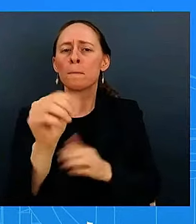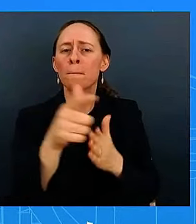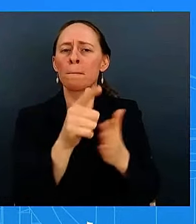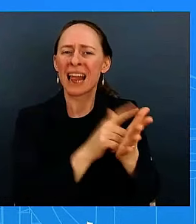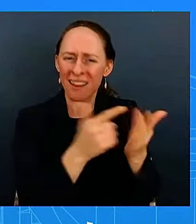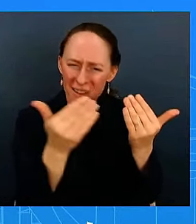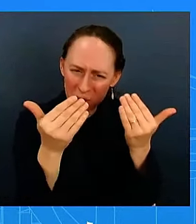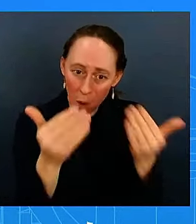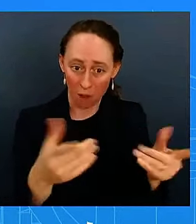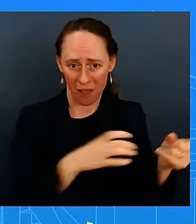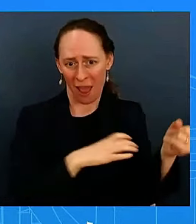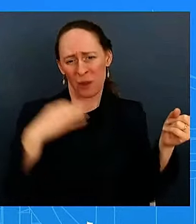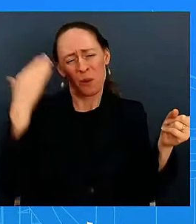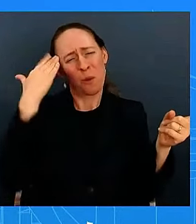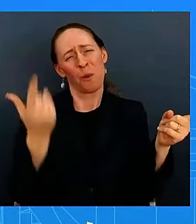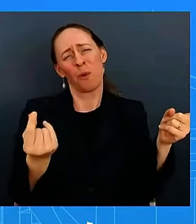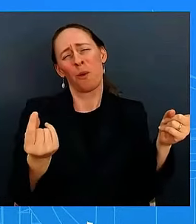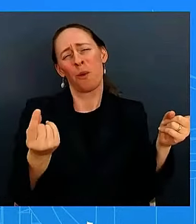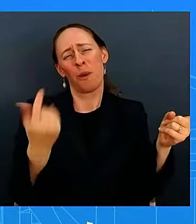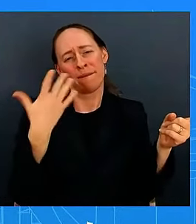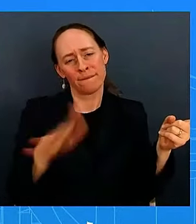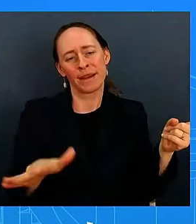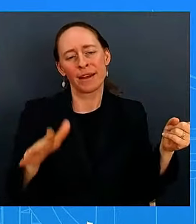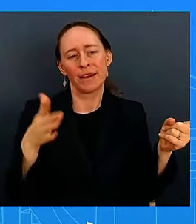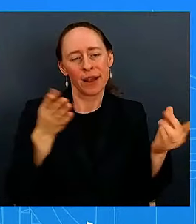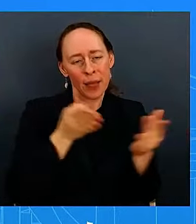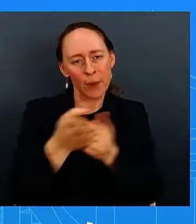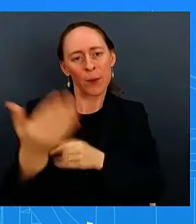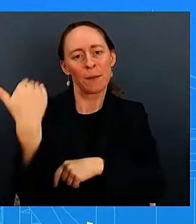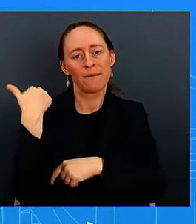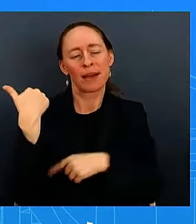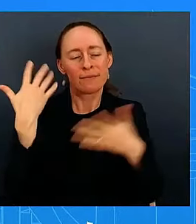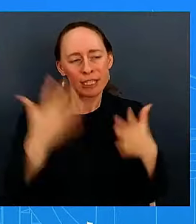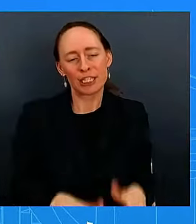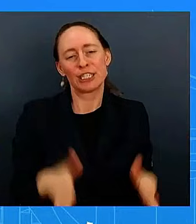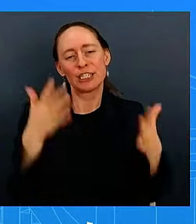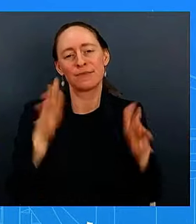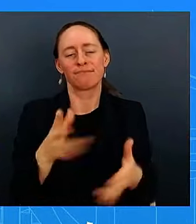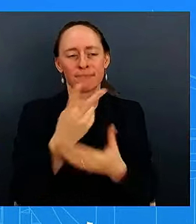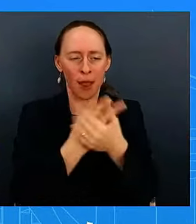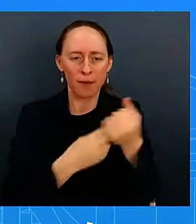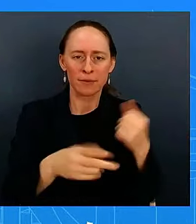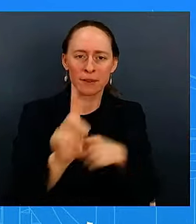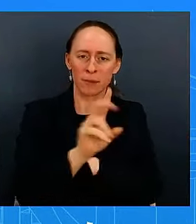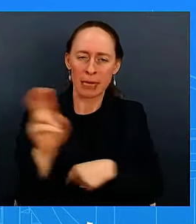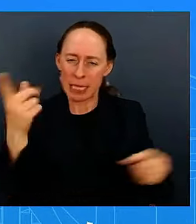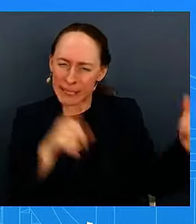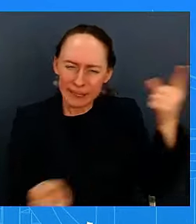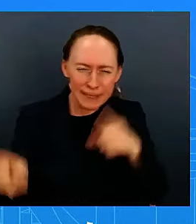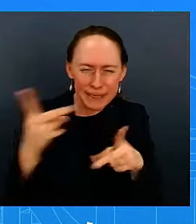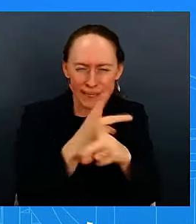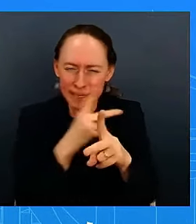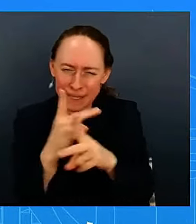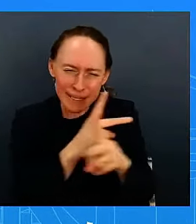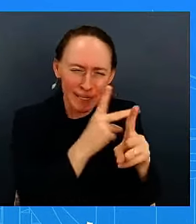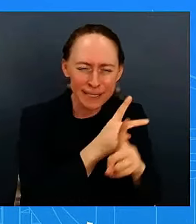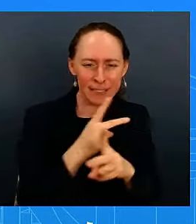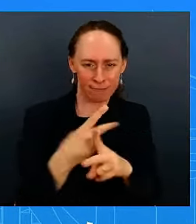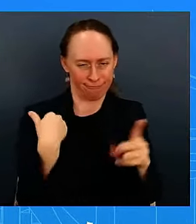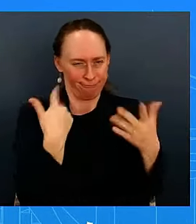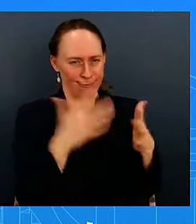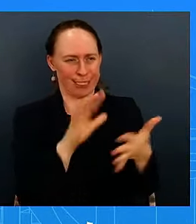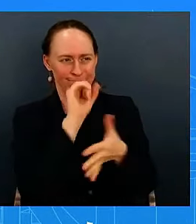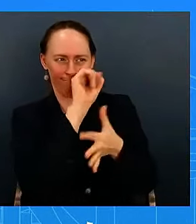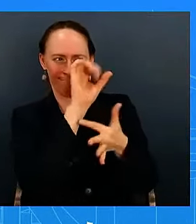basis many times given the economic conditions i've been touting here today given what we saw yesterday given the information in the